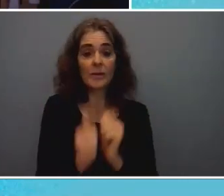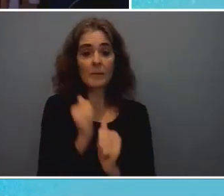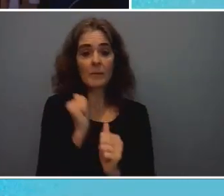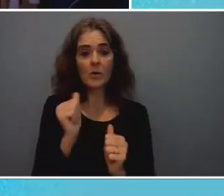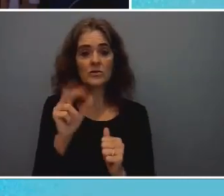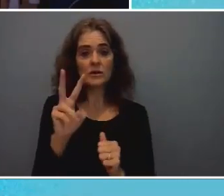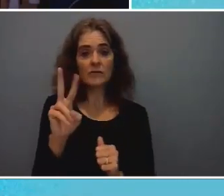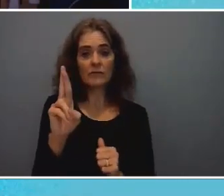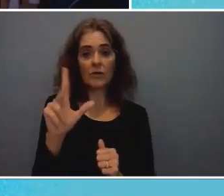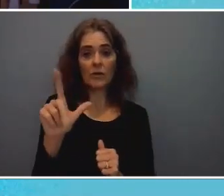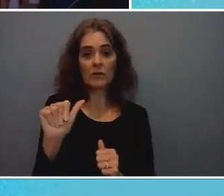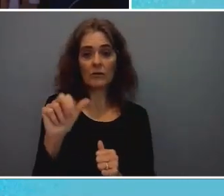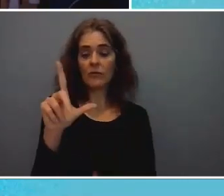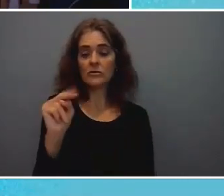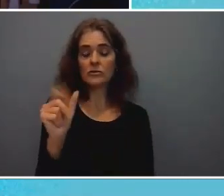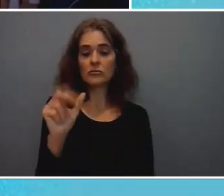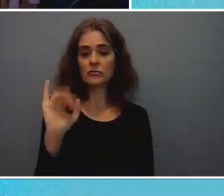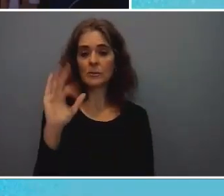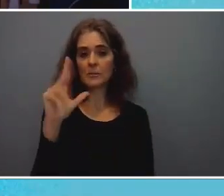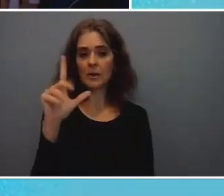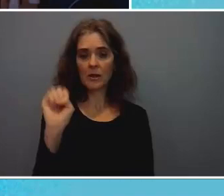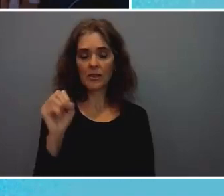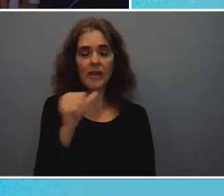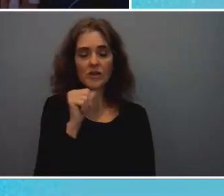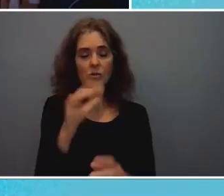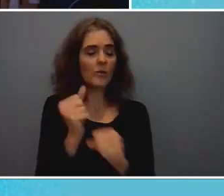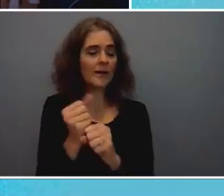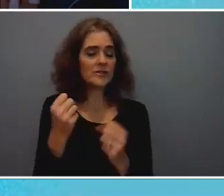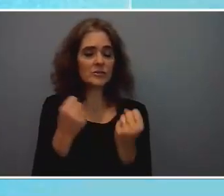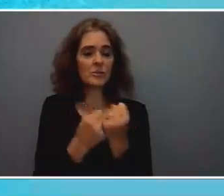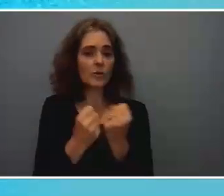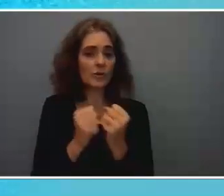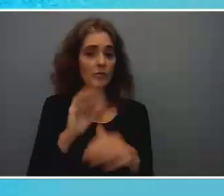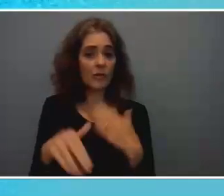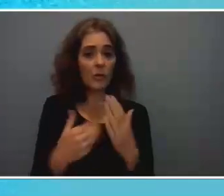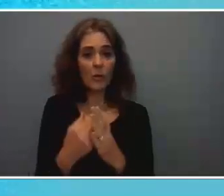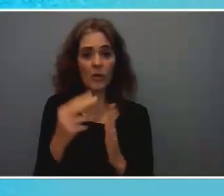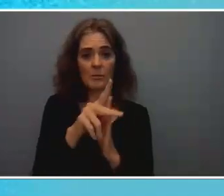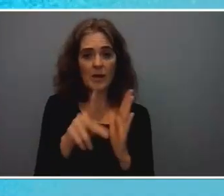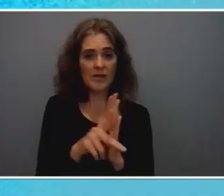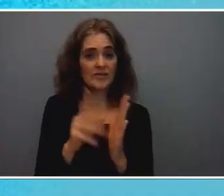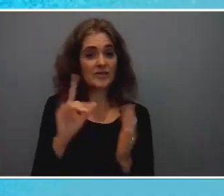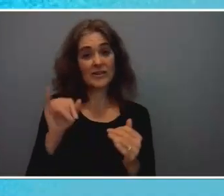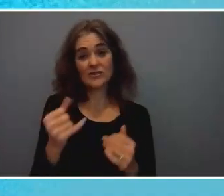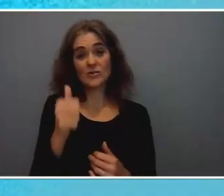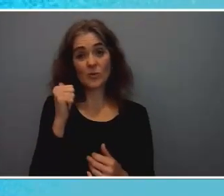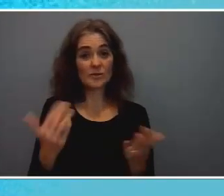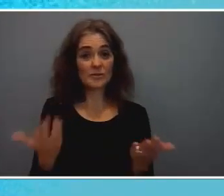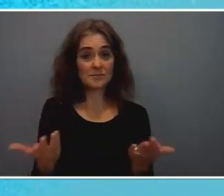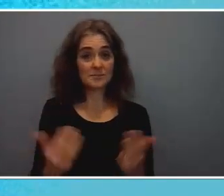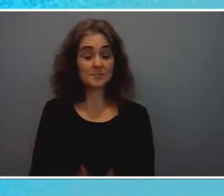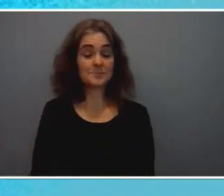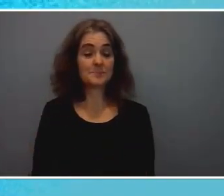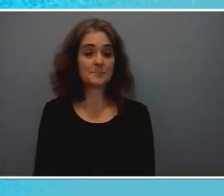get there in terms of of support for your whole policy i think one of the things that ann marie